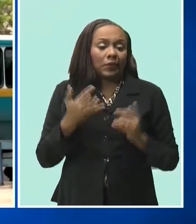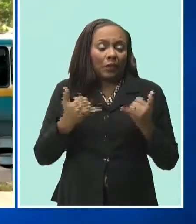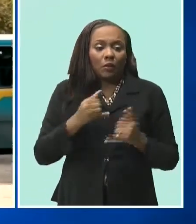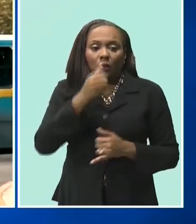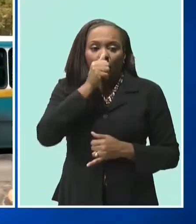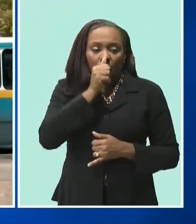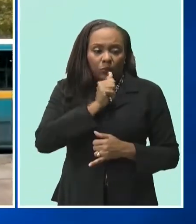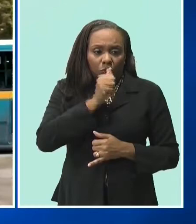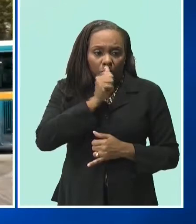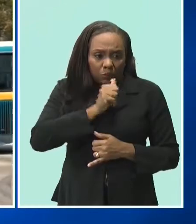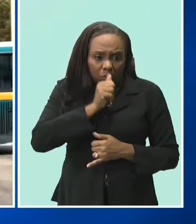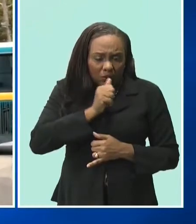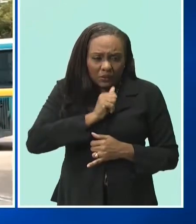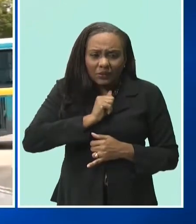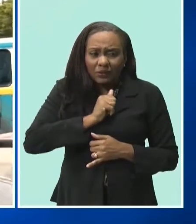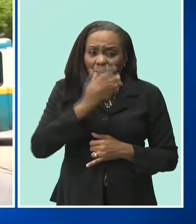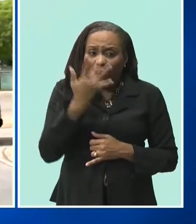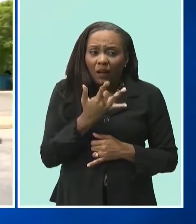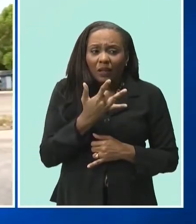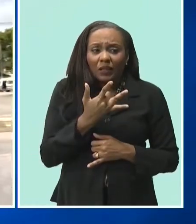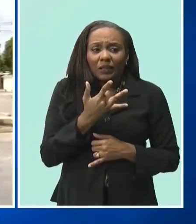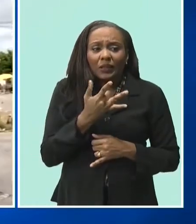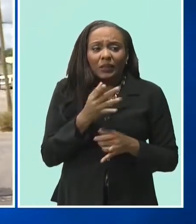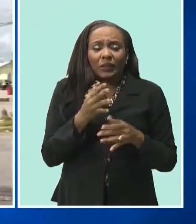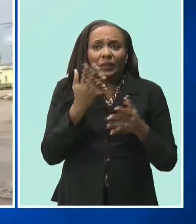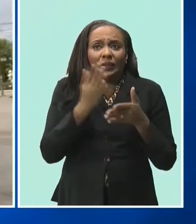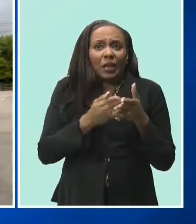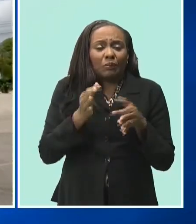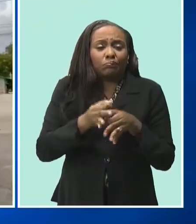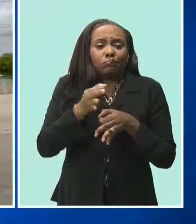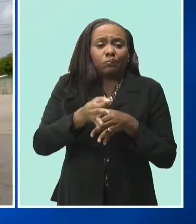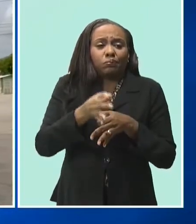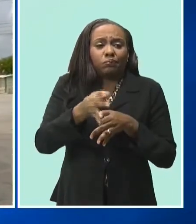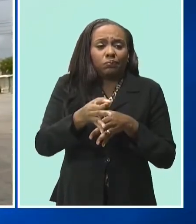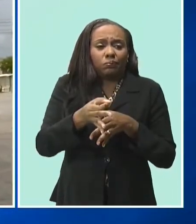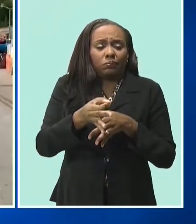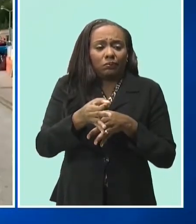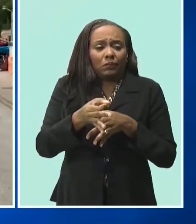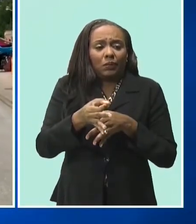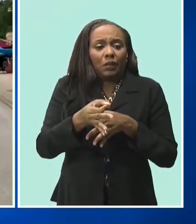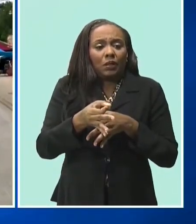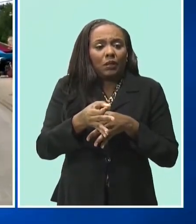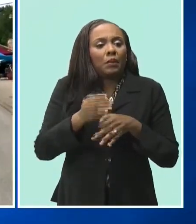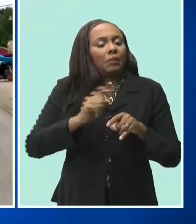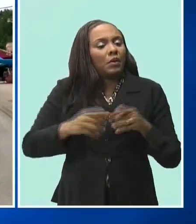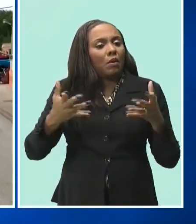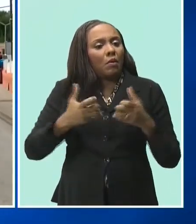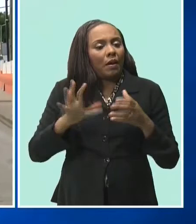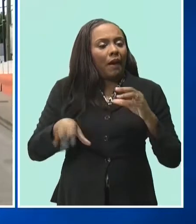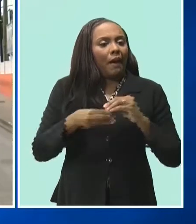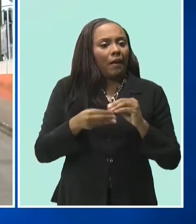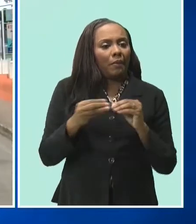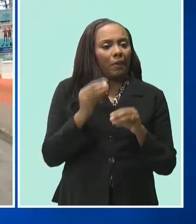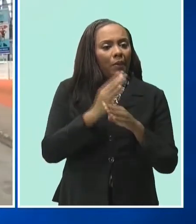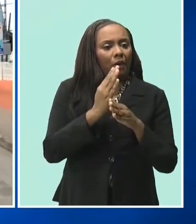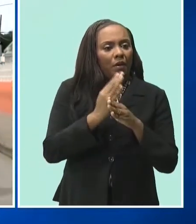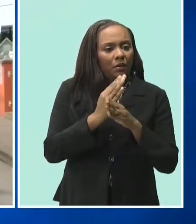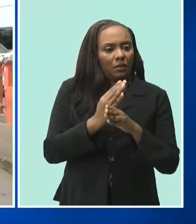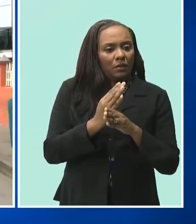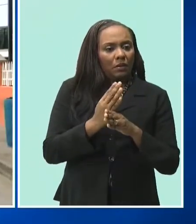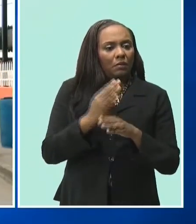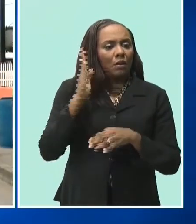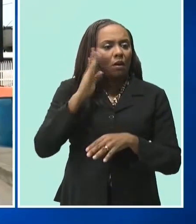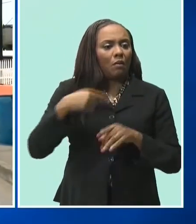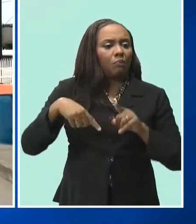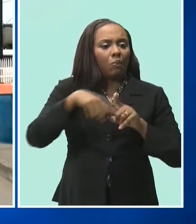delays. The Transport Board, according to him, is working to add additional services on its shorter routes, which in turn will have a positive effect